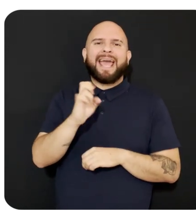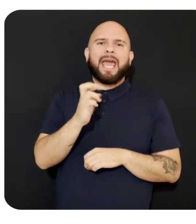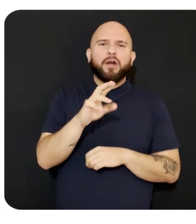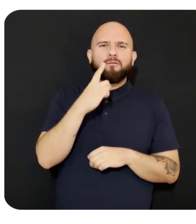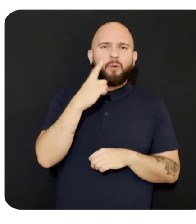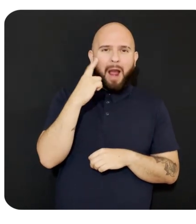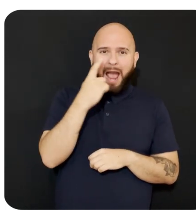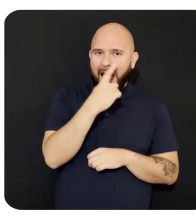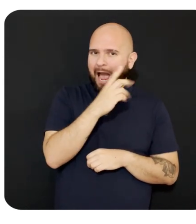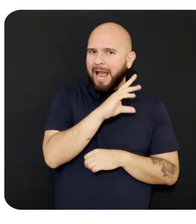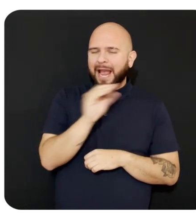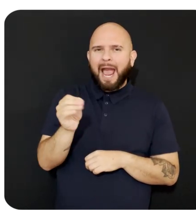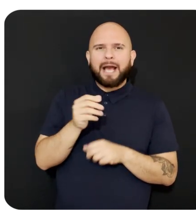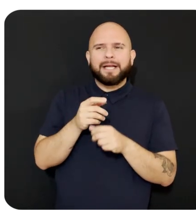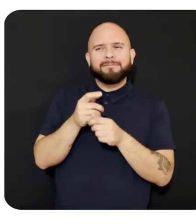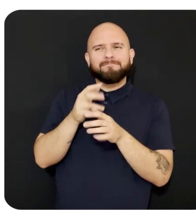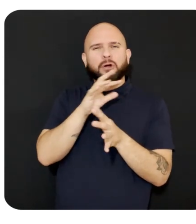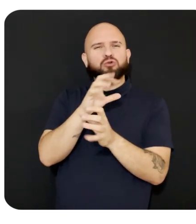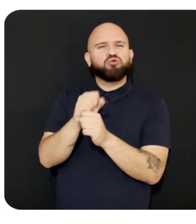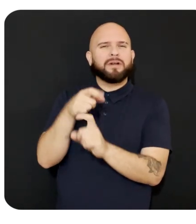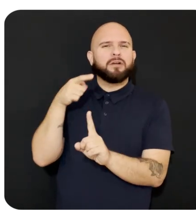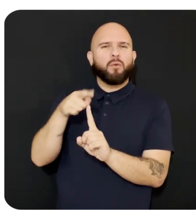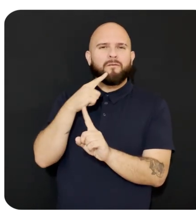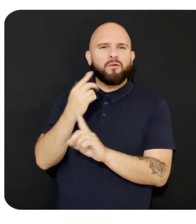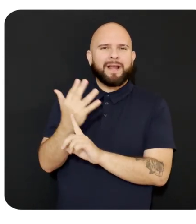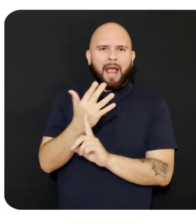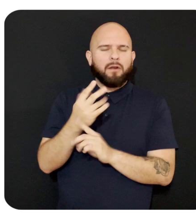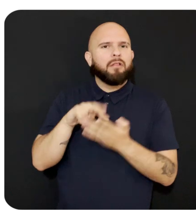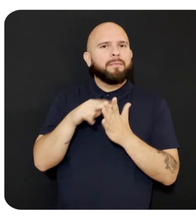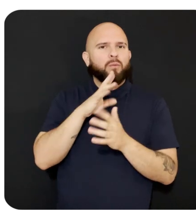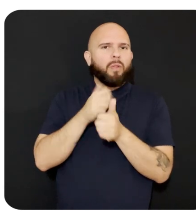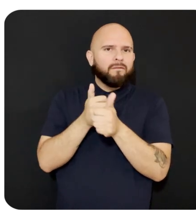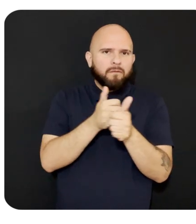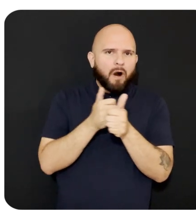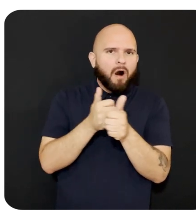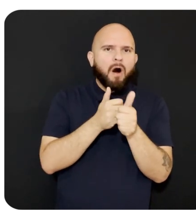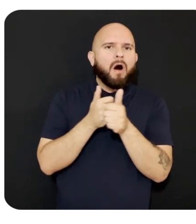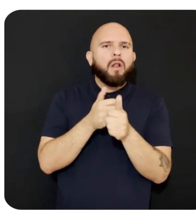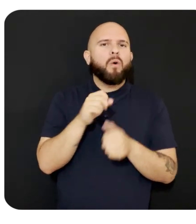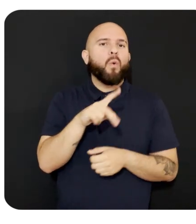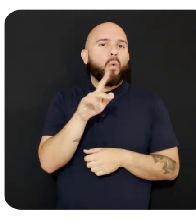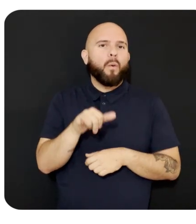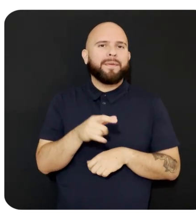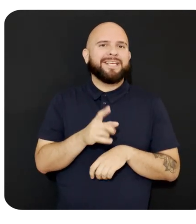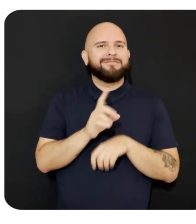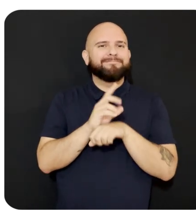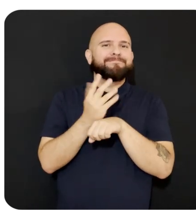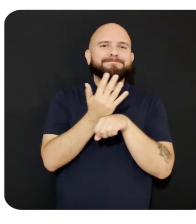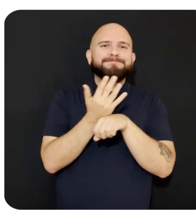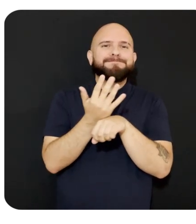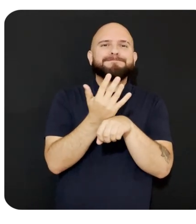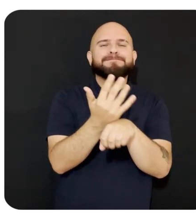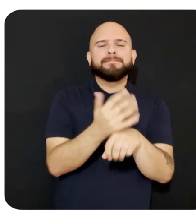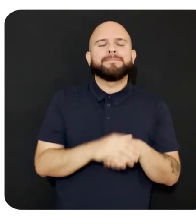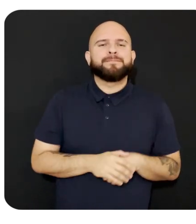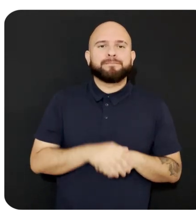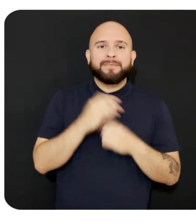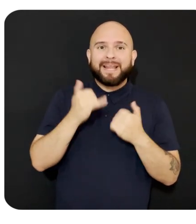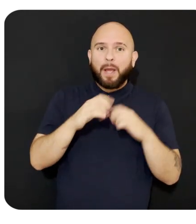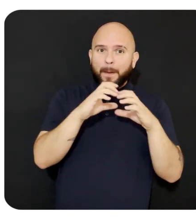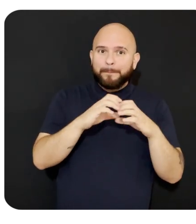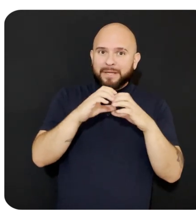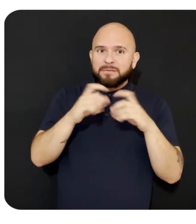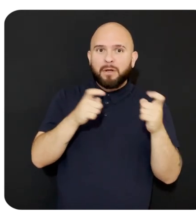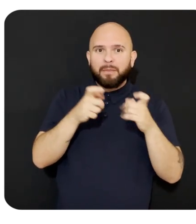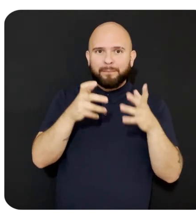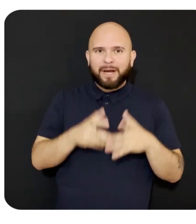the attraction point of the candle so that the candle follows Opie around the room. Now, we will do the same thing to copy the bouncing ball manager from the bouncing ball scene